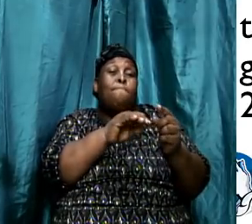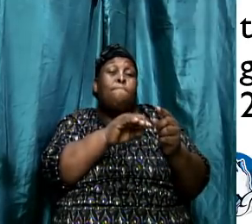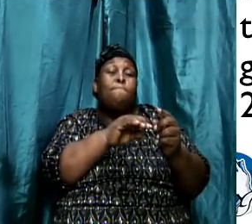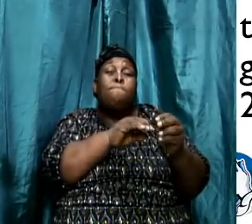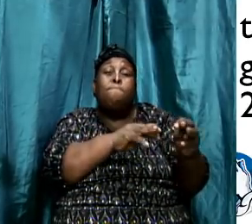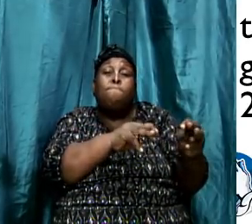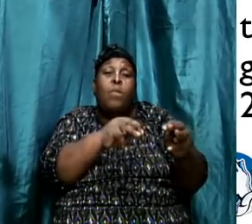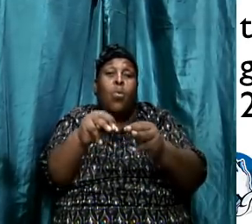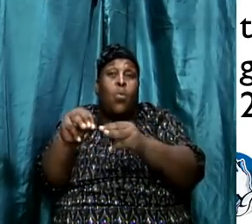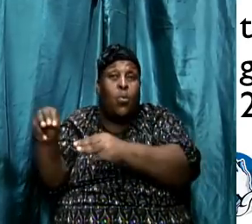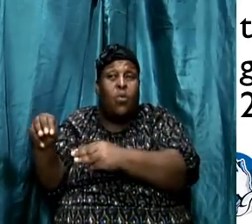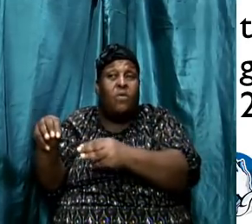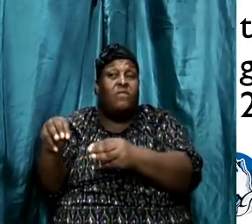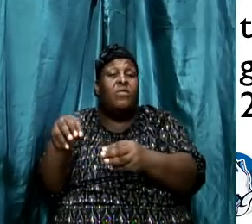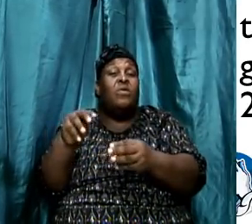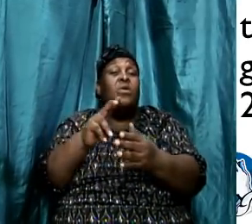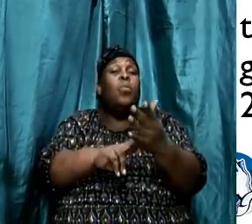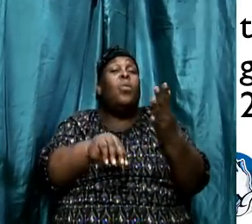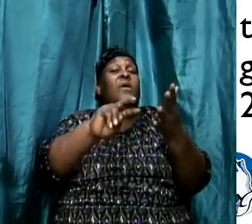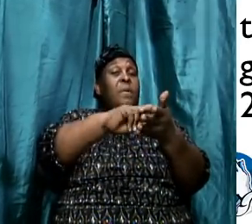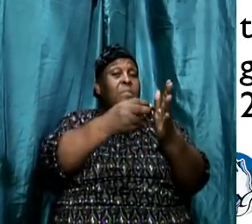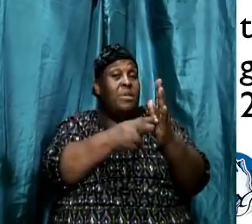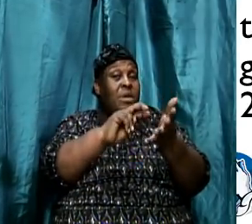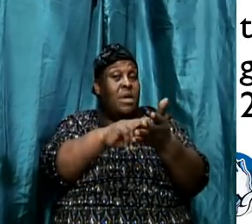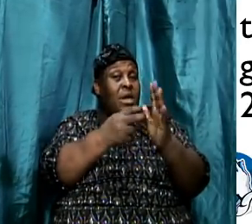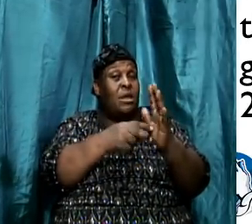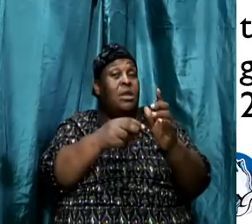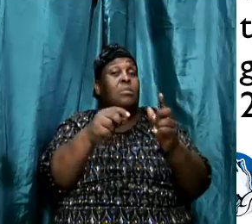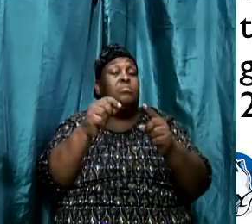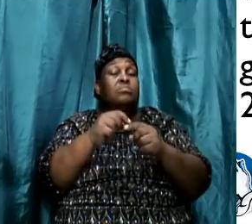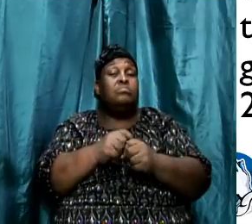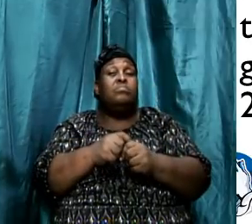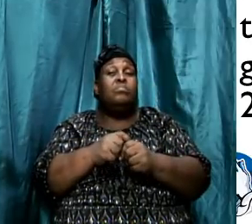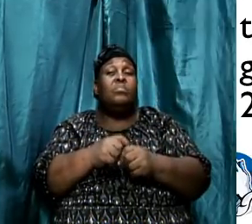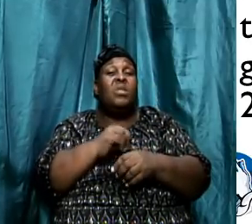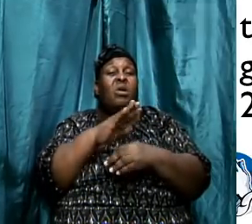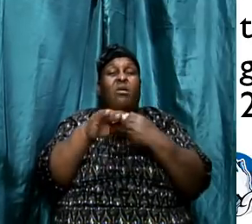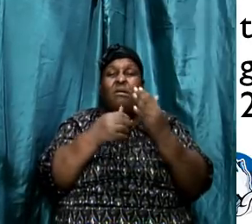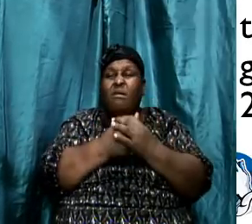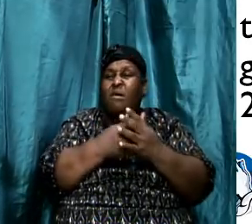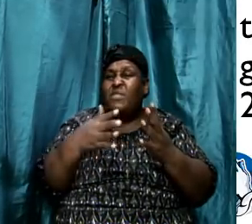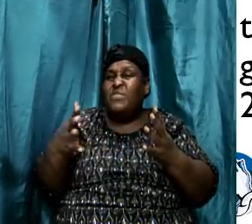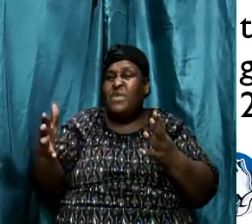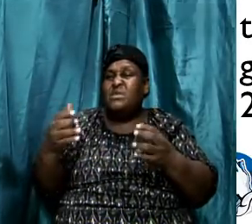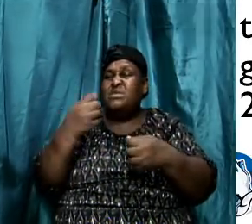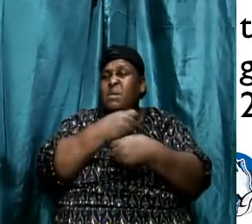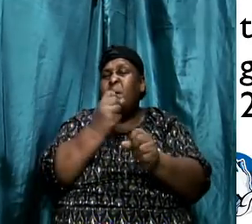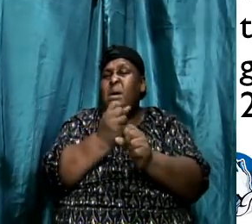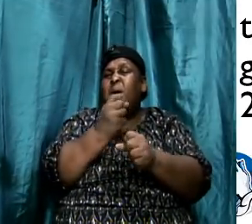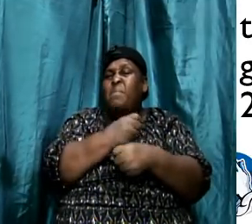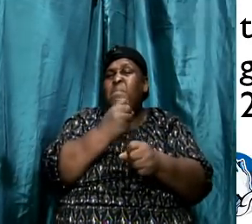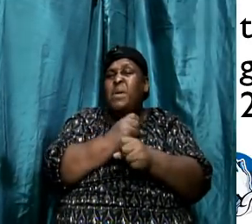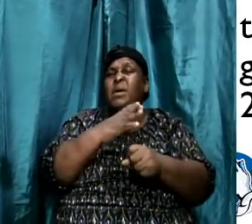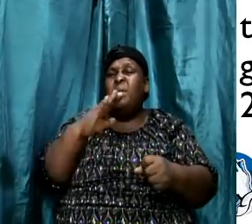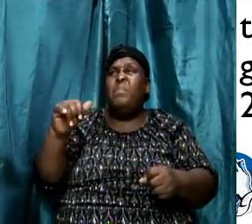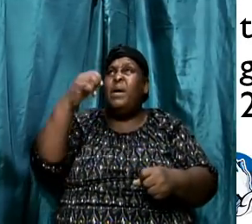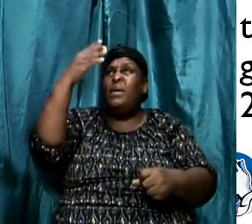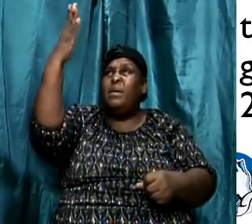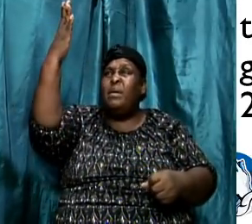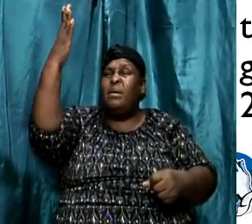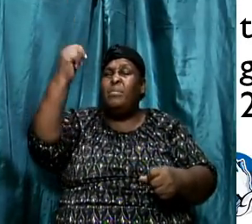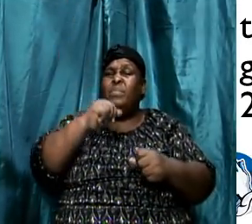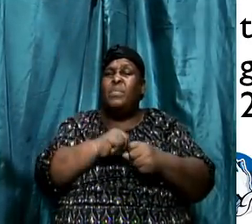together. There's another scripture in Colossians, where the Bible said, All things were made by him. And the